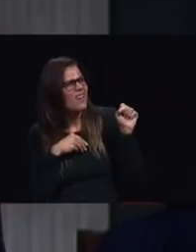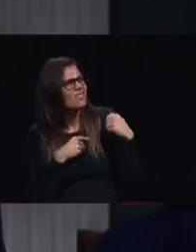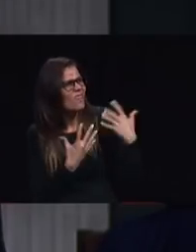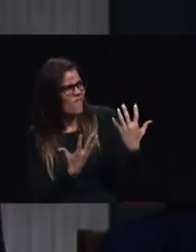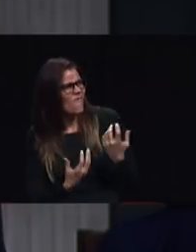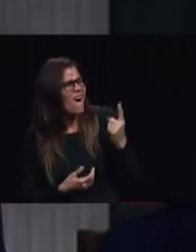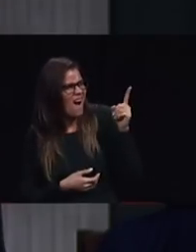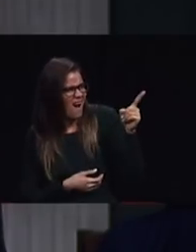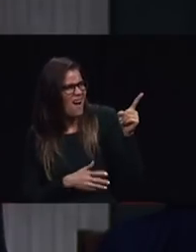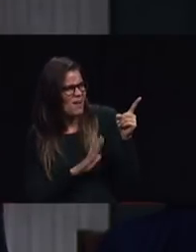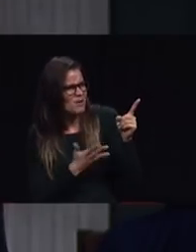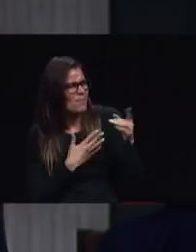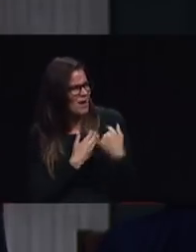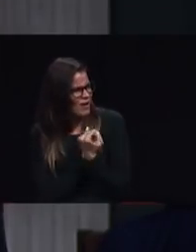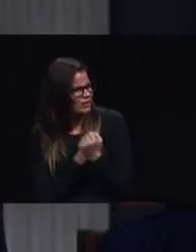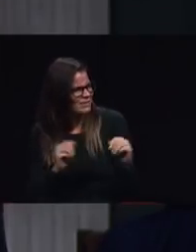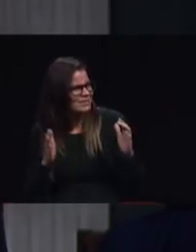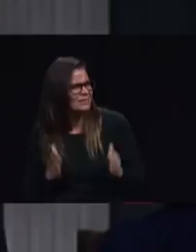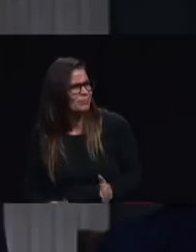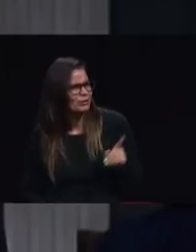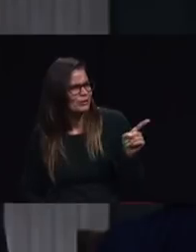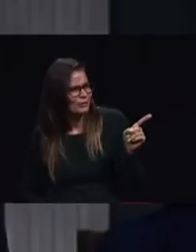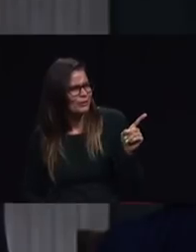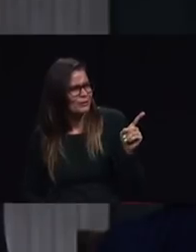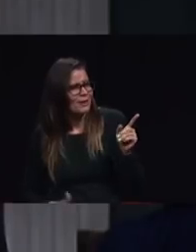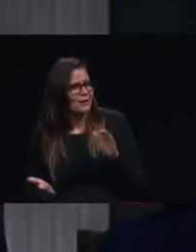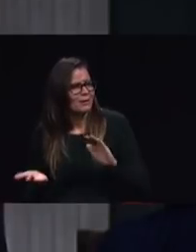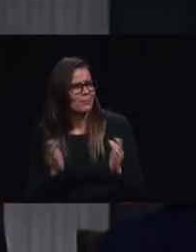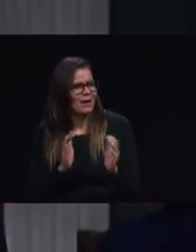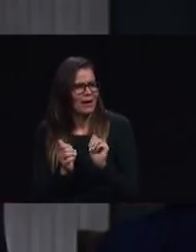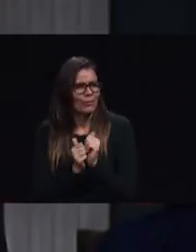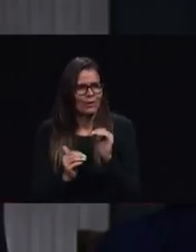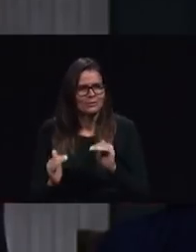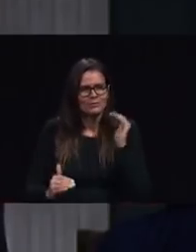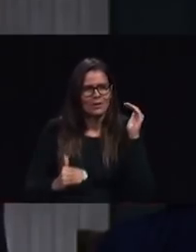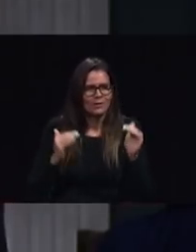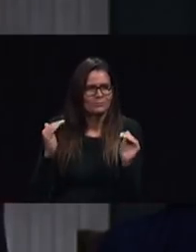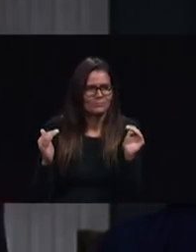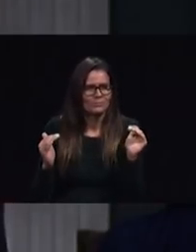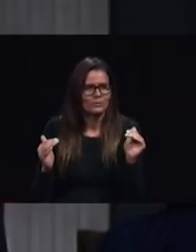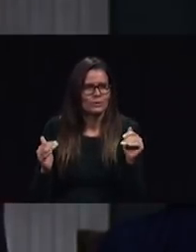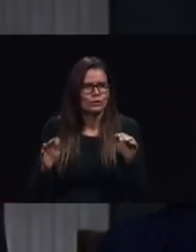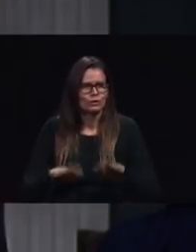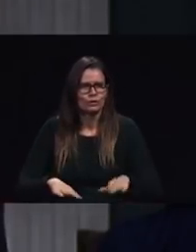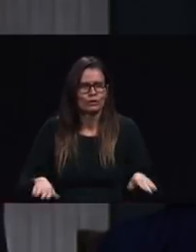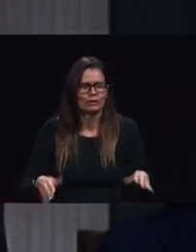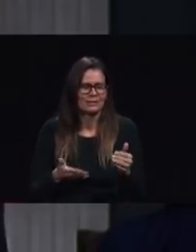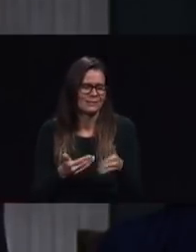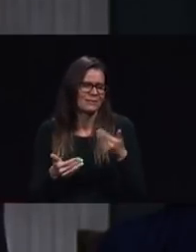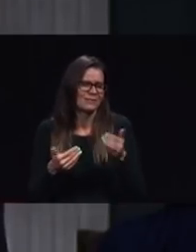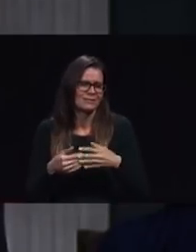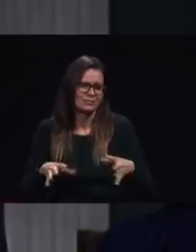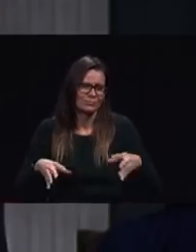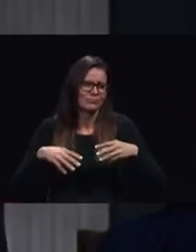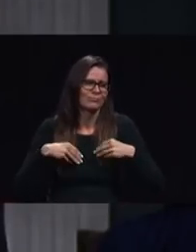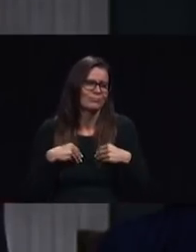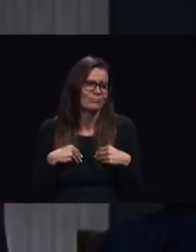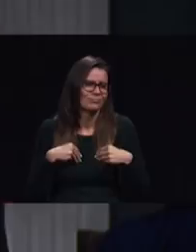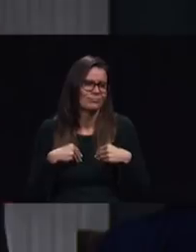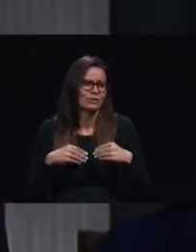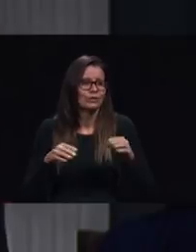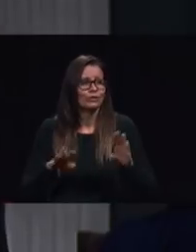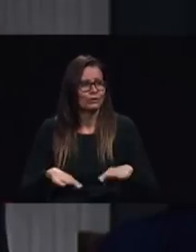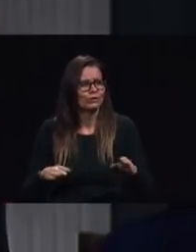more readily than with the grown up people and so in his teaching he came down to the level yes may we not forget to